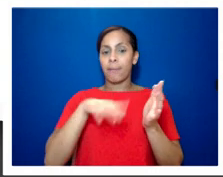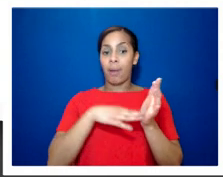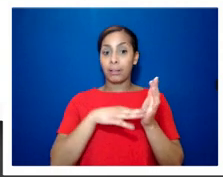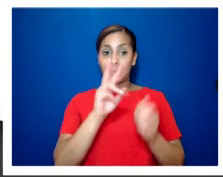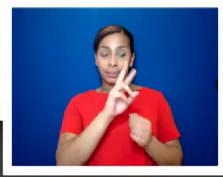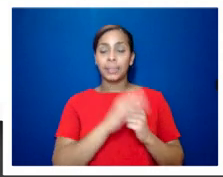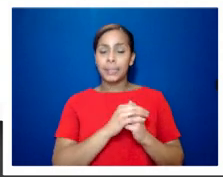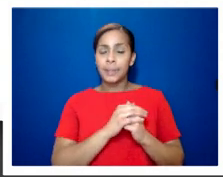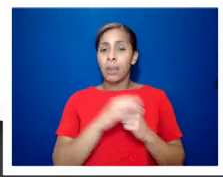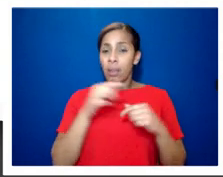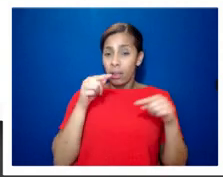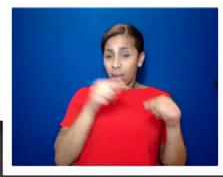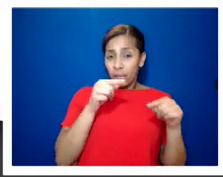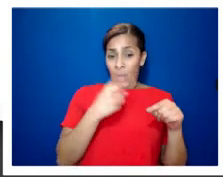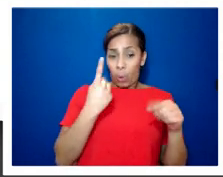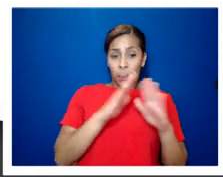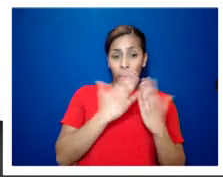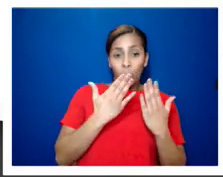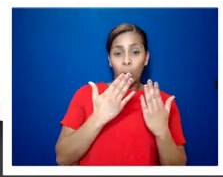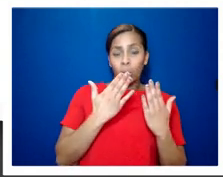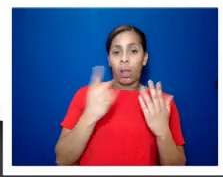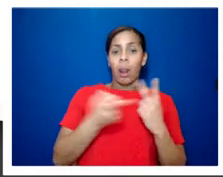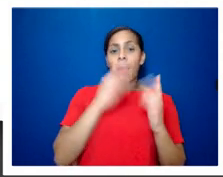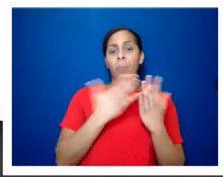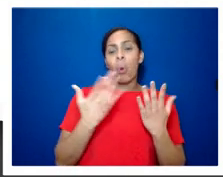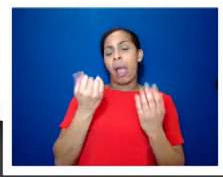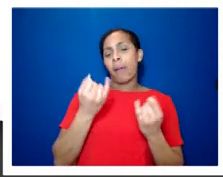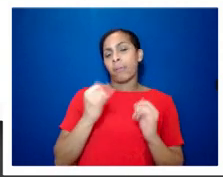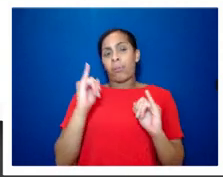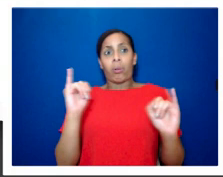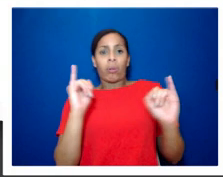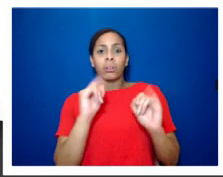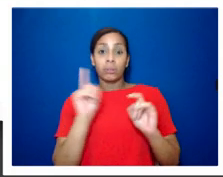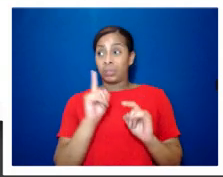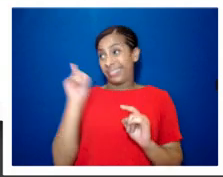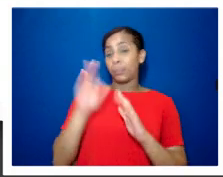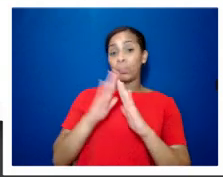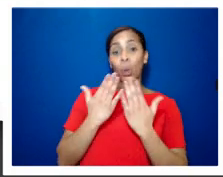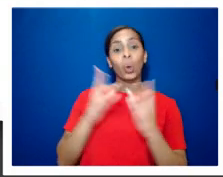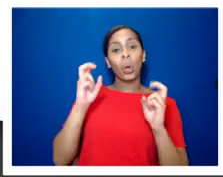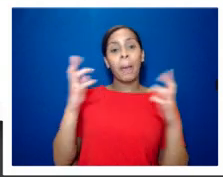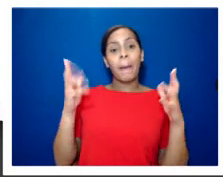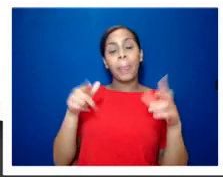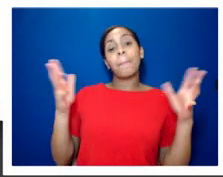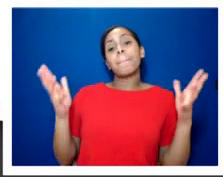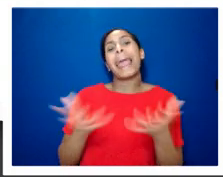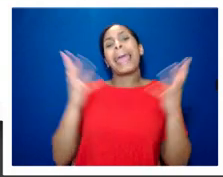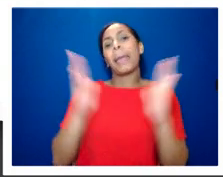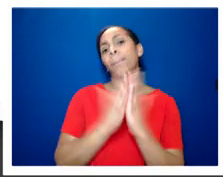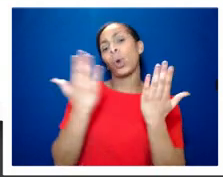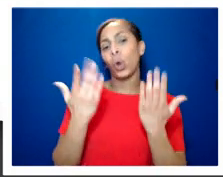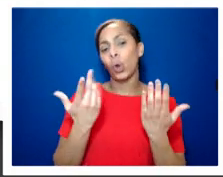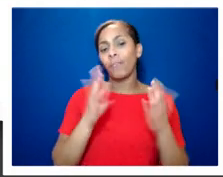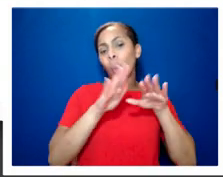homosexuality was this one here the playbook for kids about sex and the title is rather provocative it's actually a book about